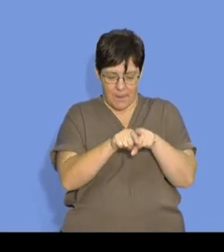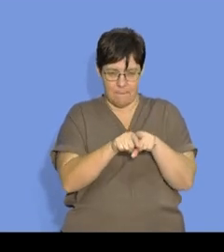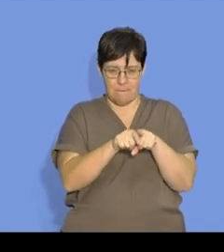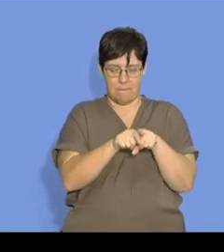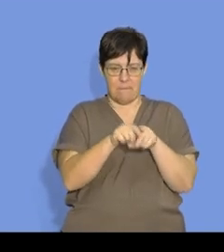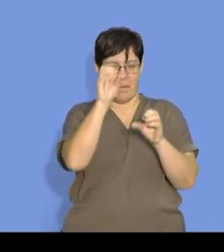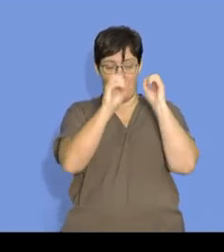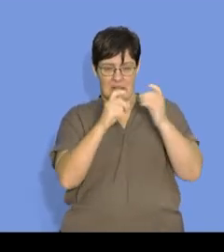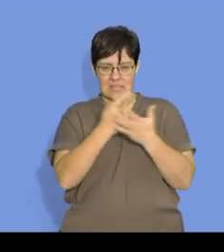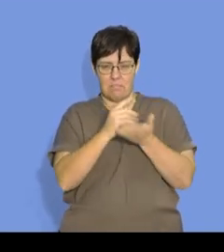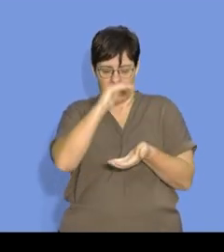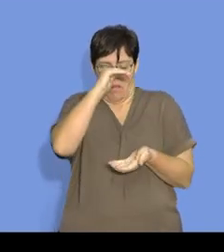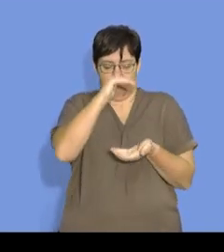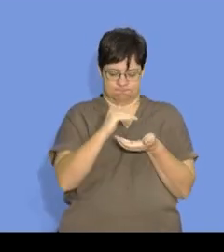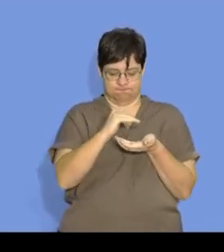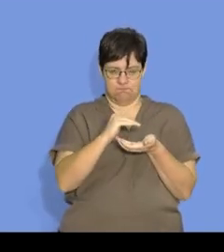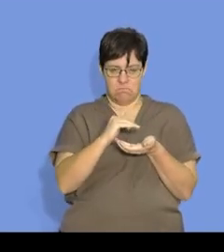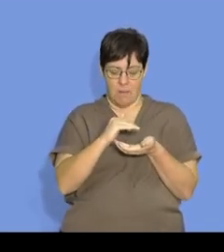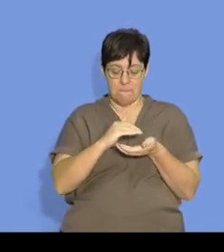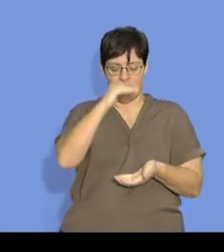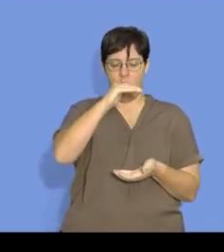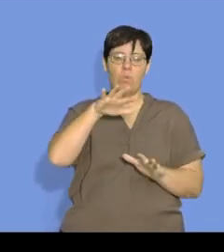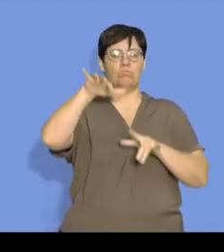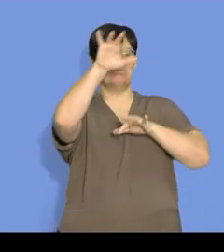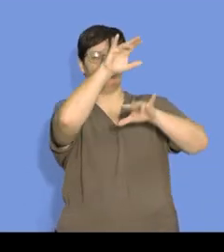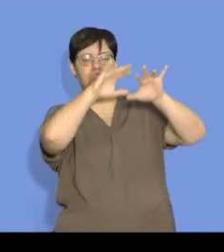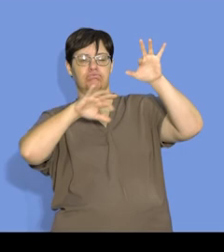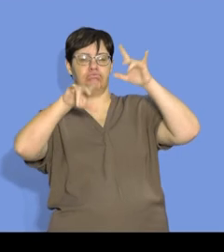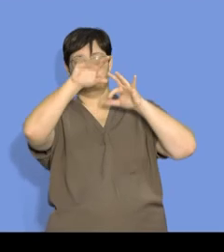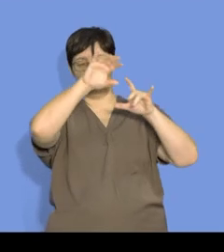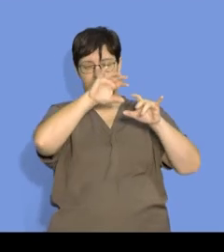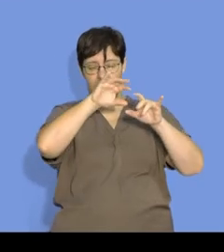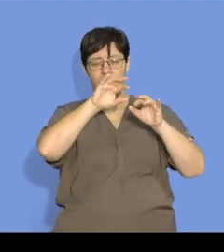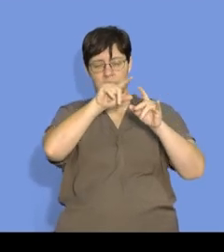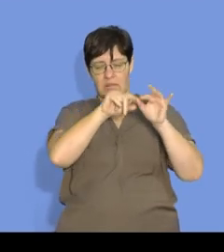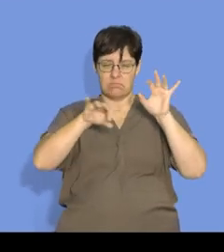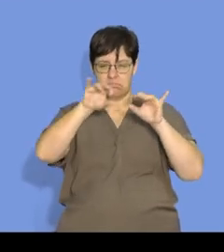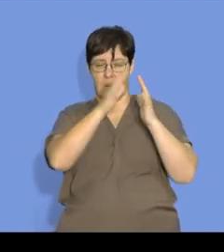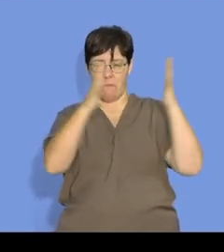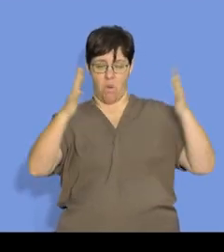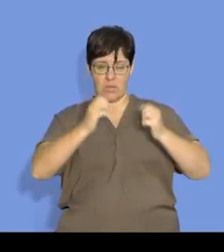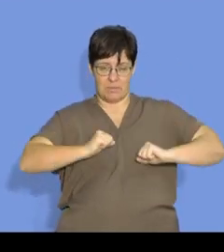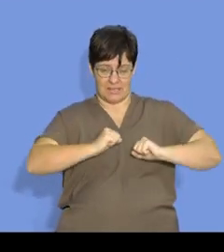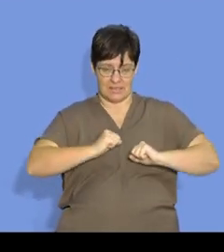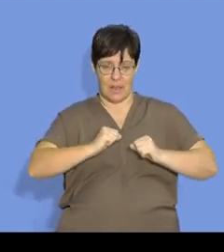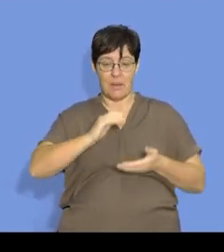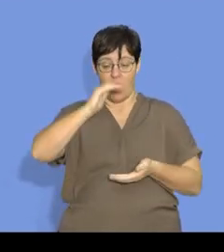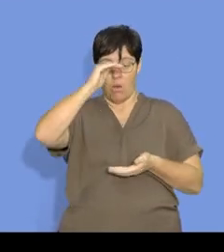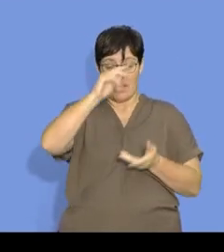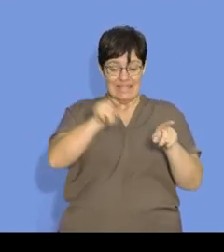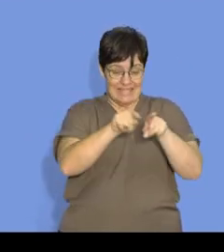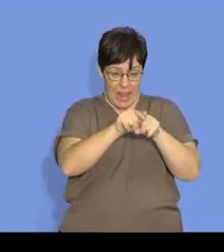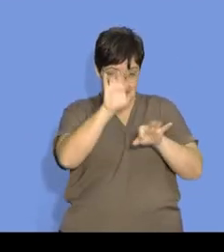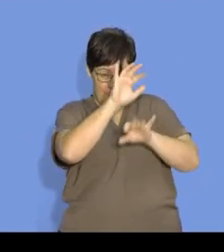have the same number of particles. Remember, your number of particles must stay the same. Then it basically means